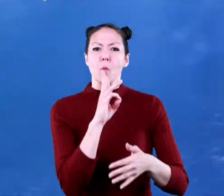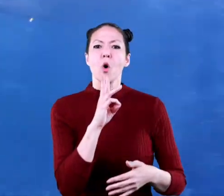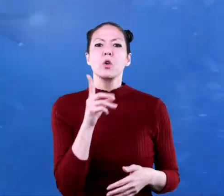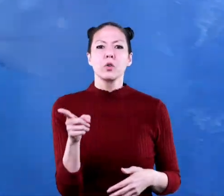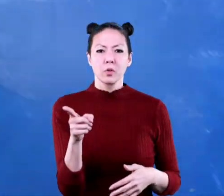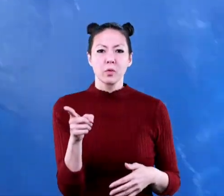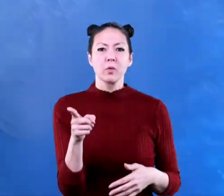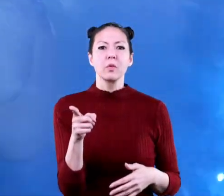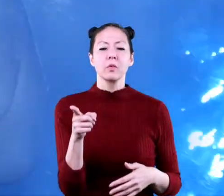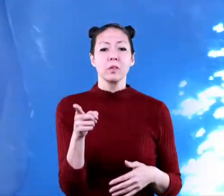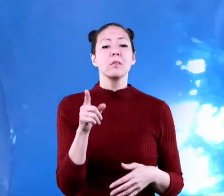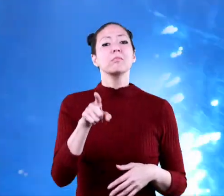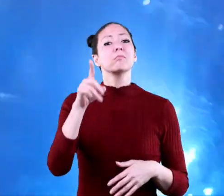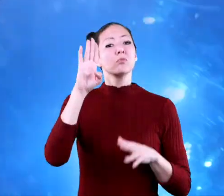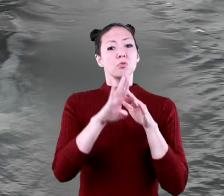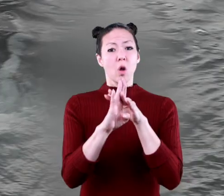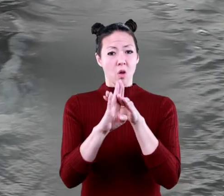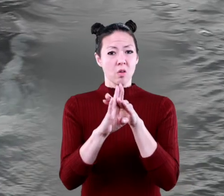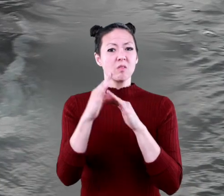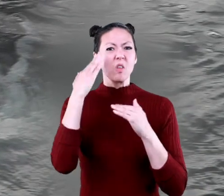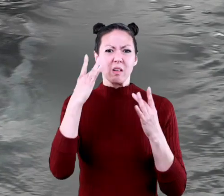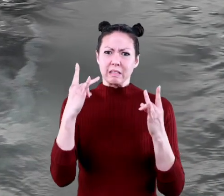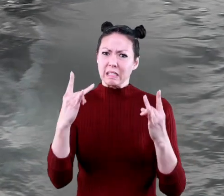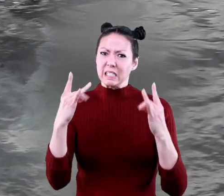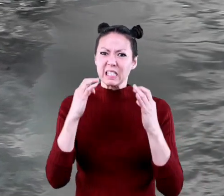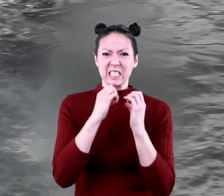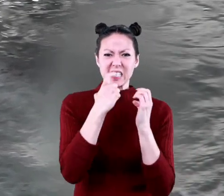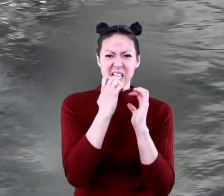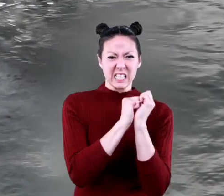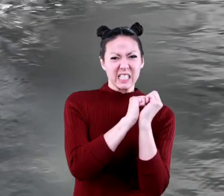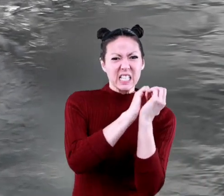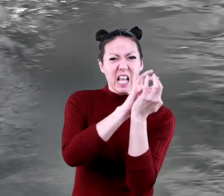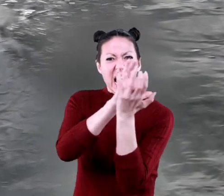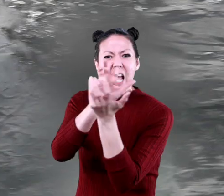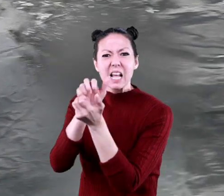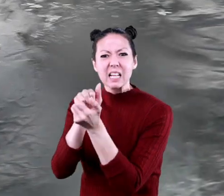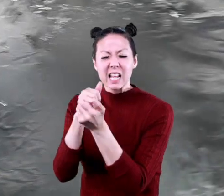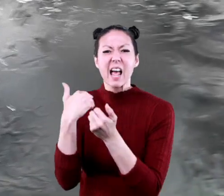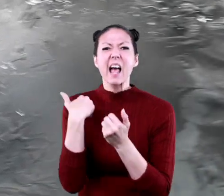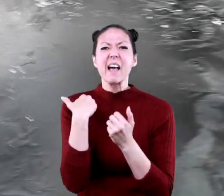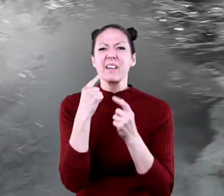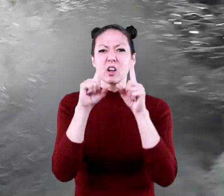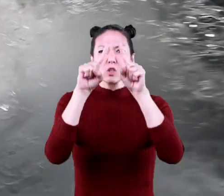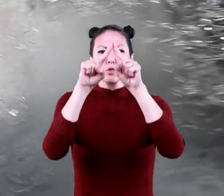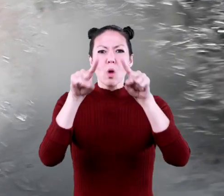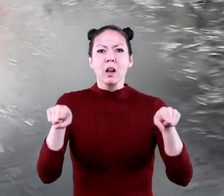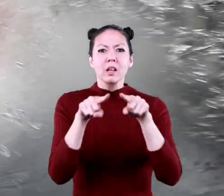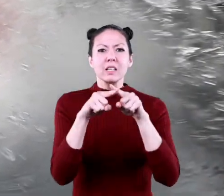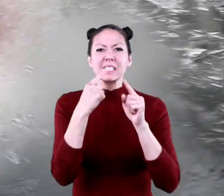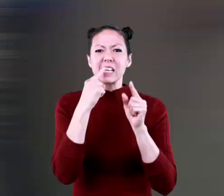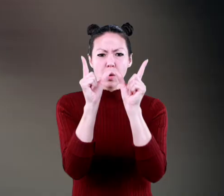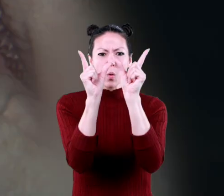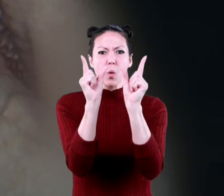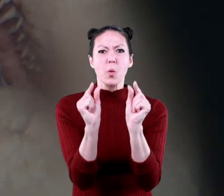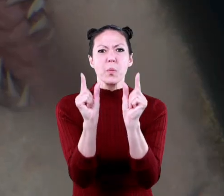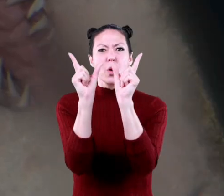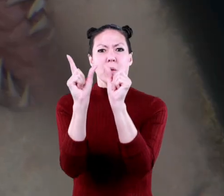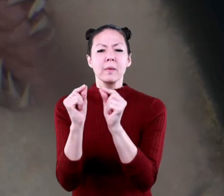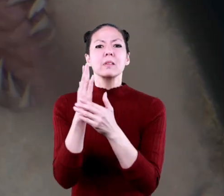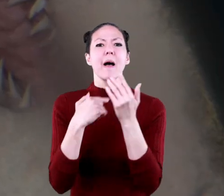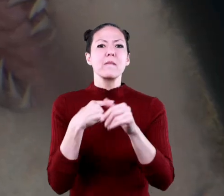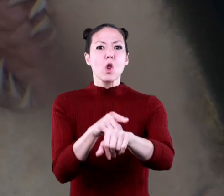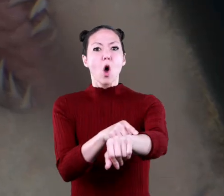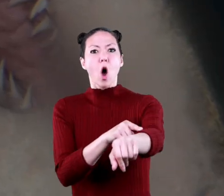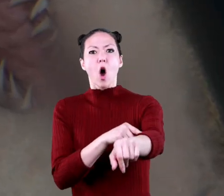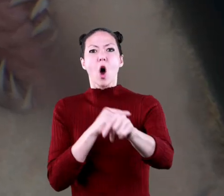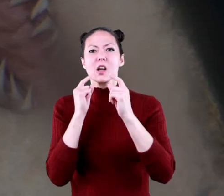else, sharks are known for their terrifying teeth. Some have jagged, triangular teeth, while others have